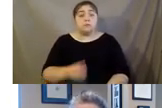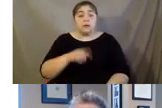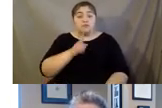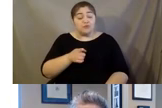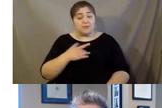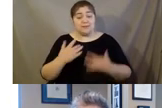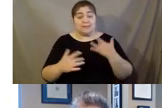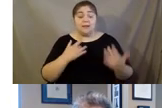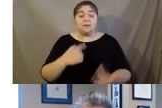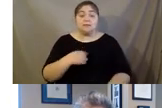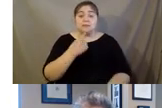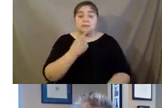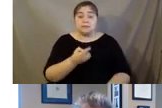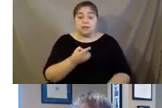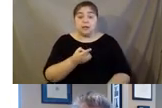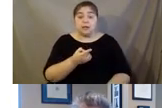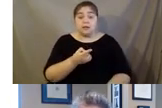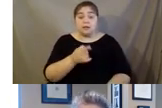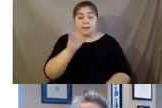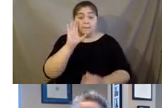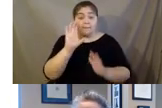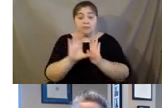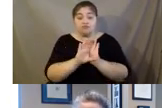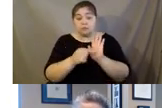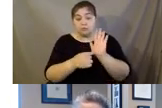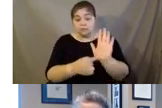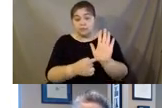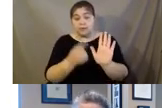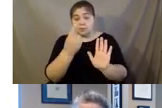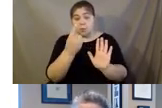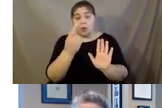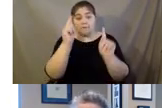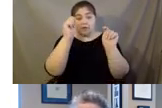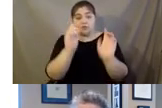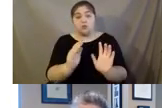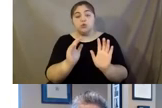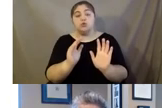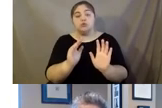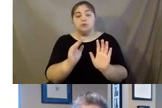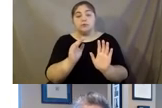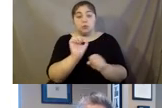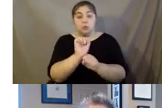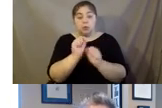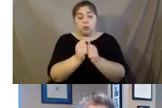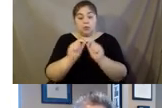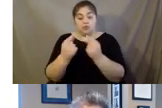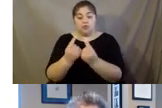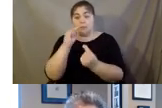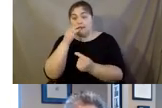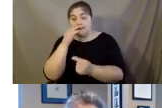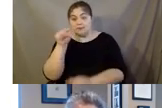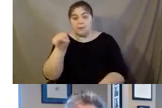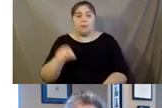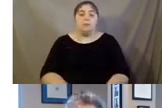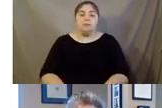say that that little inset, that picture is one of our tutors who is working with a group of kids right there. So